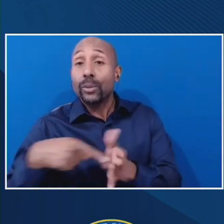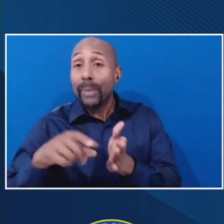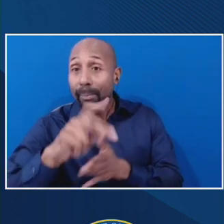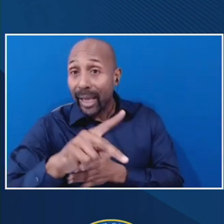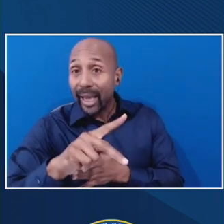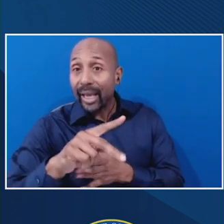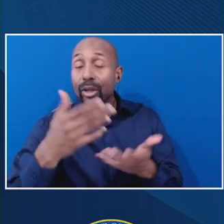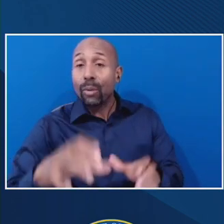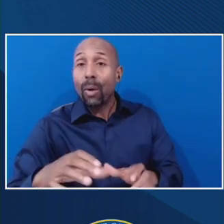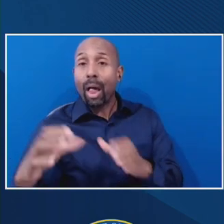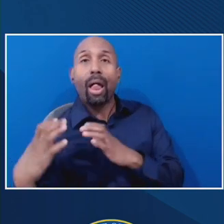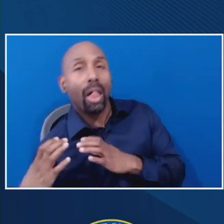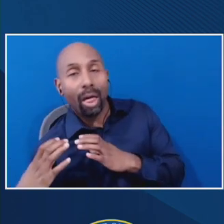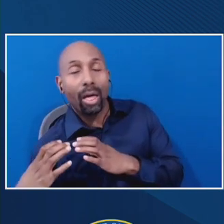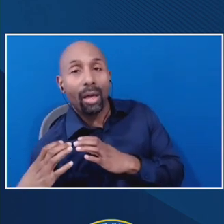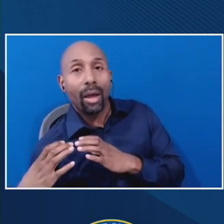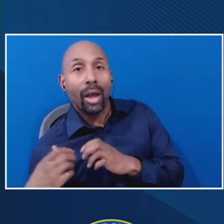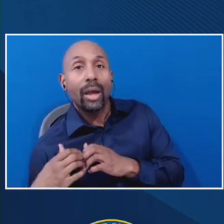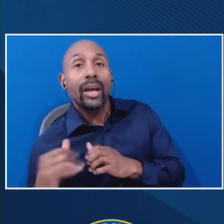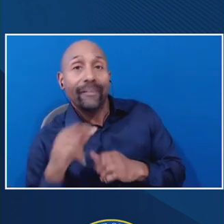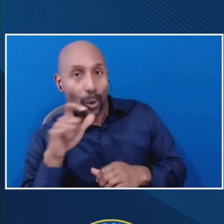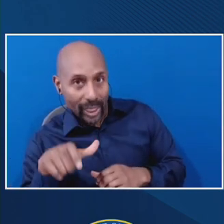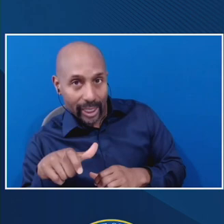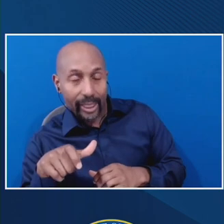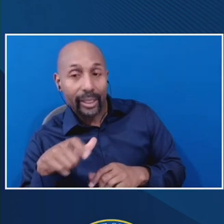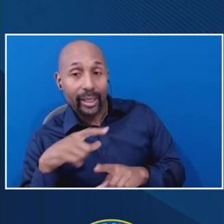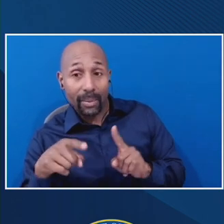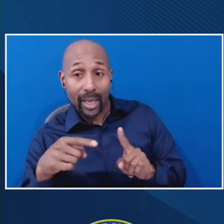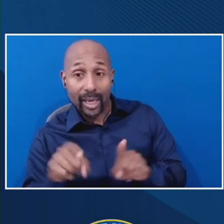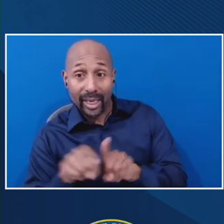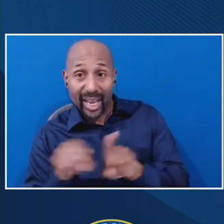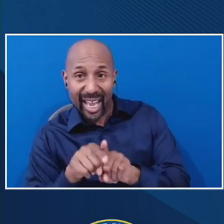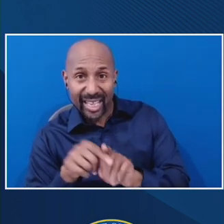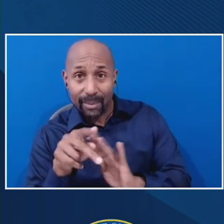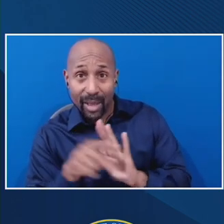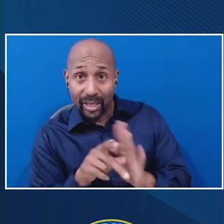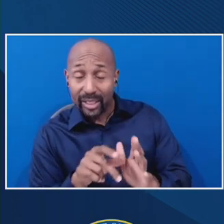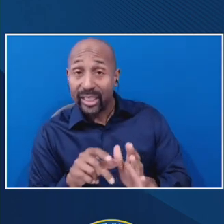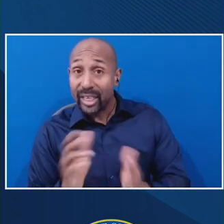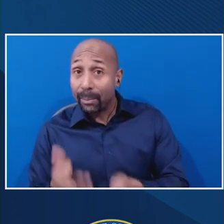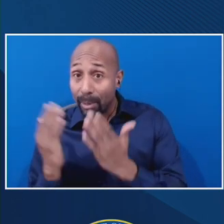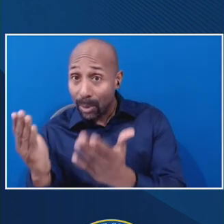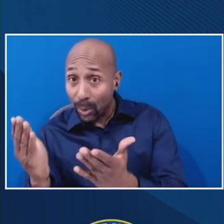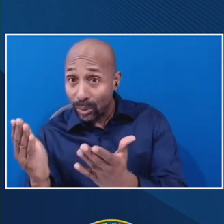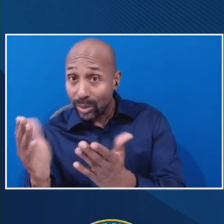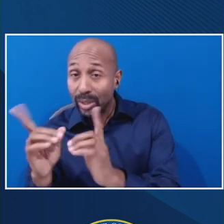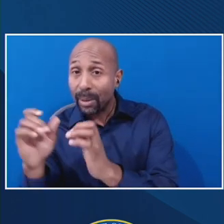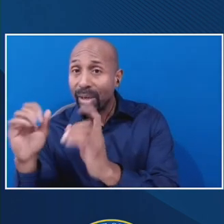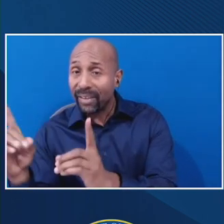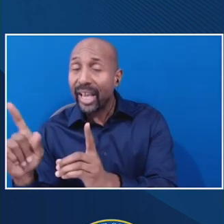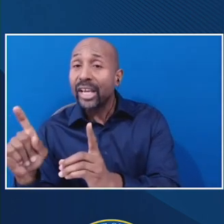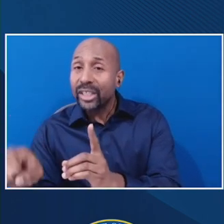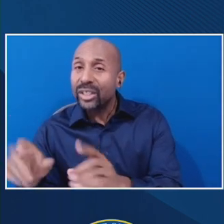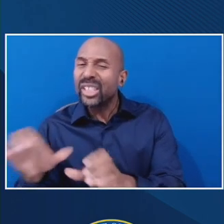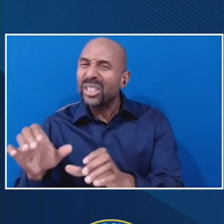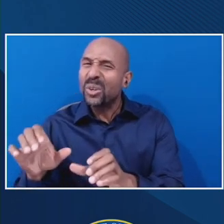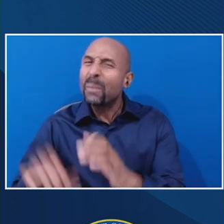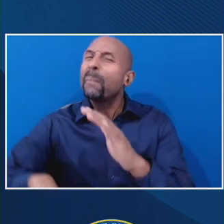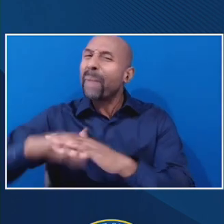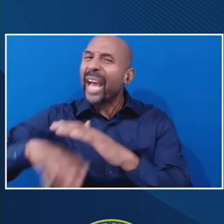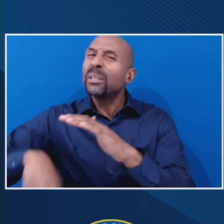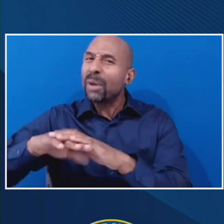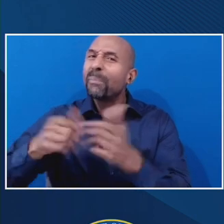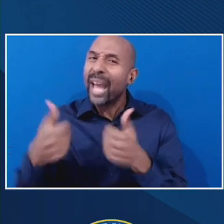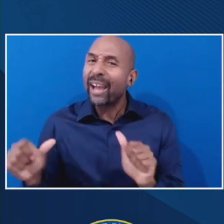by loans. But I think as a policy proposition, the department should do its utmost to